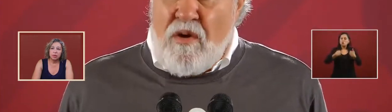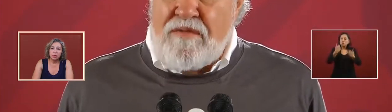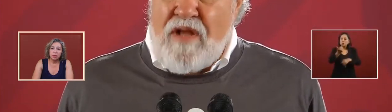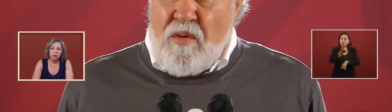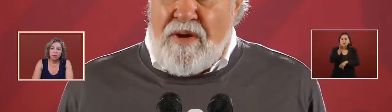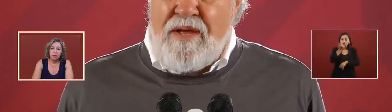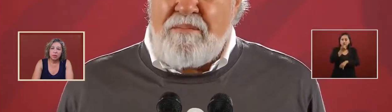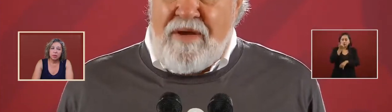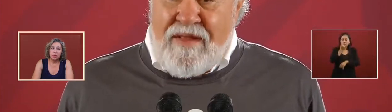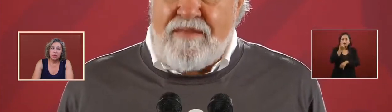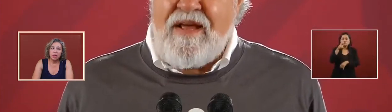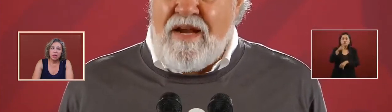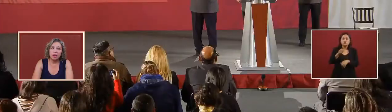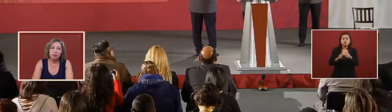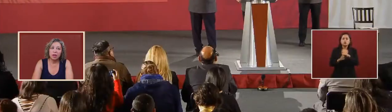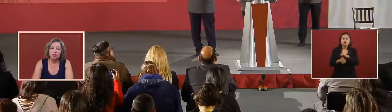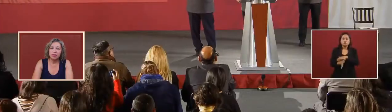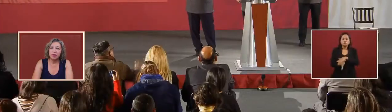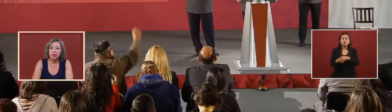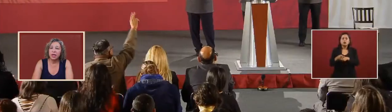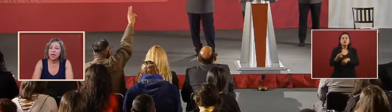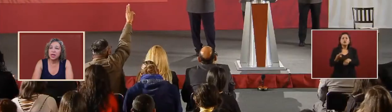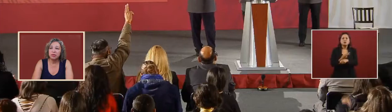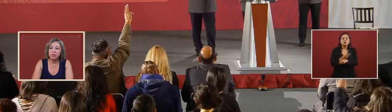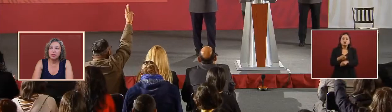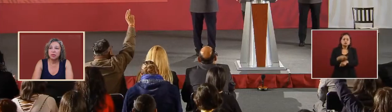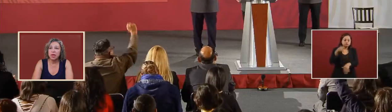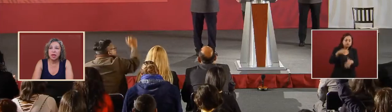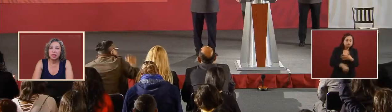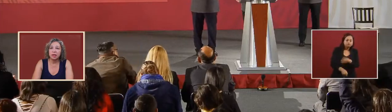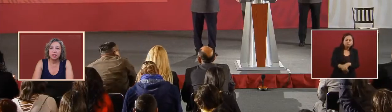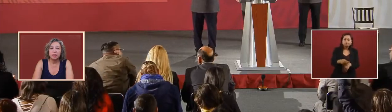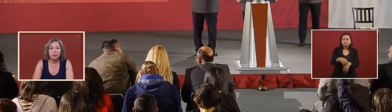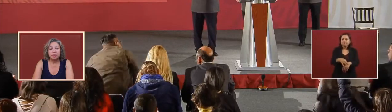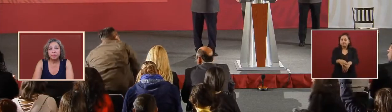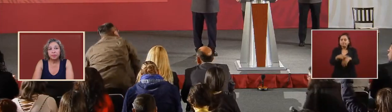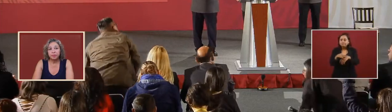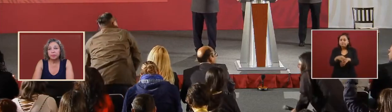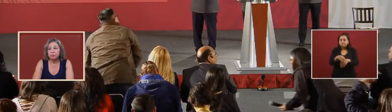truth they have not found any truth yet